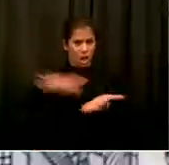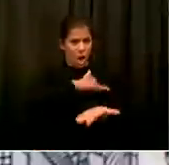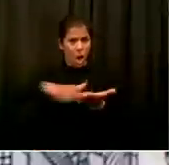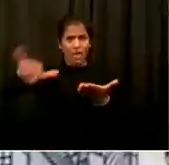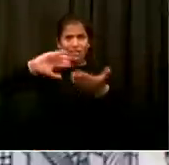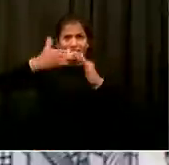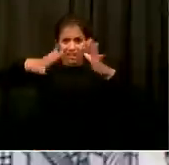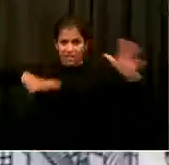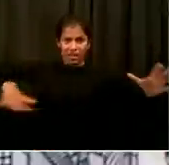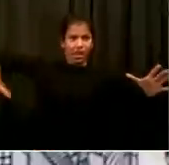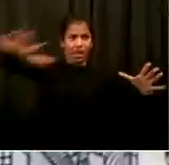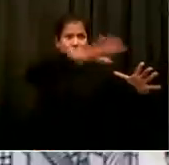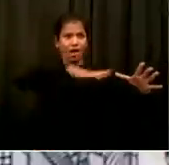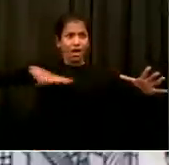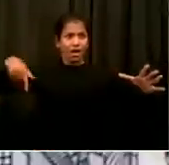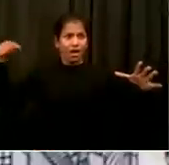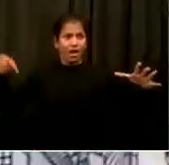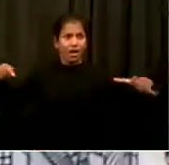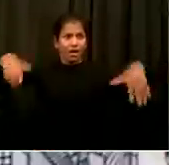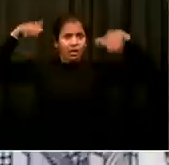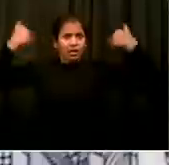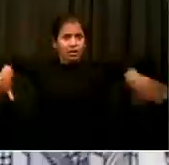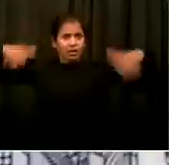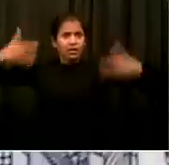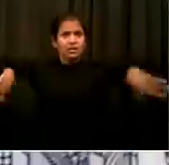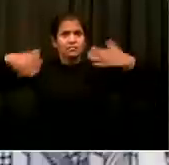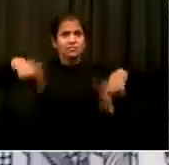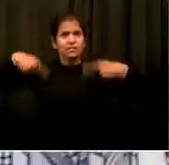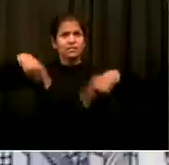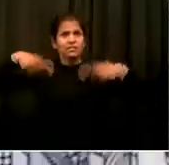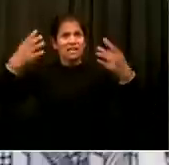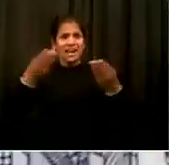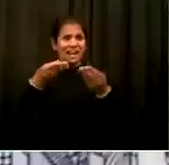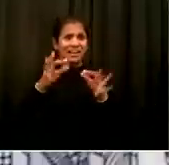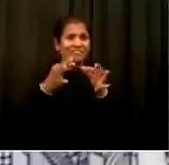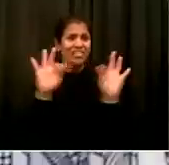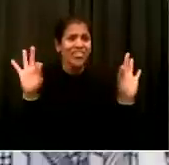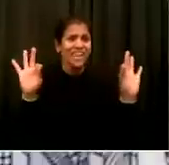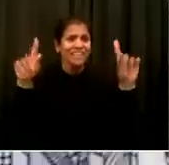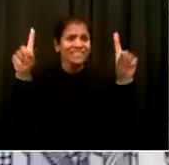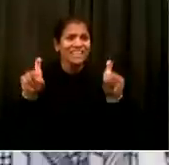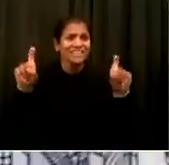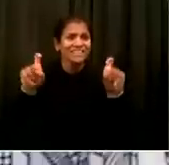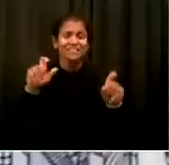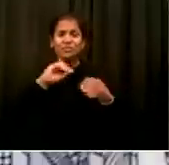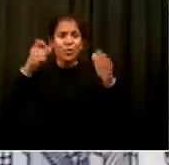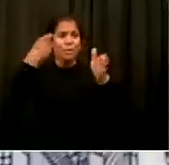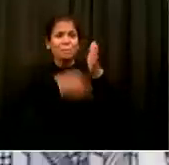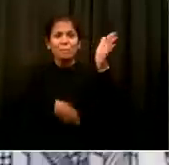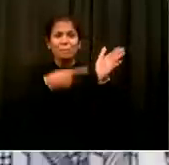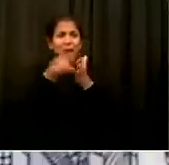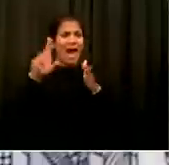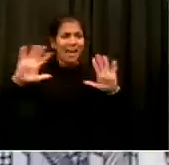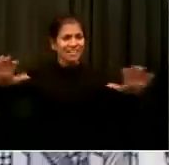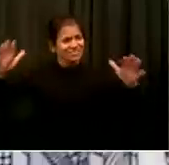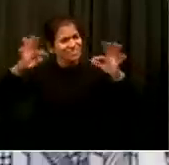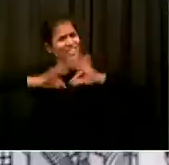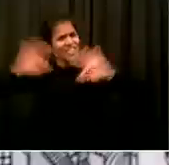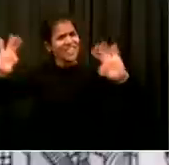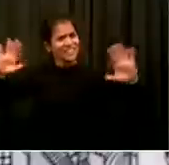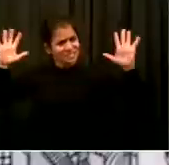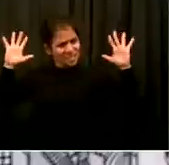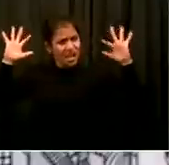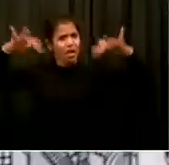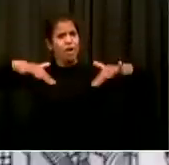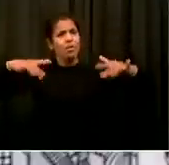Everyone needs to take advantage of that for the good of all. The better look we get at all of New York City, the better we'll know what we need to do to fight